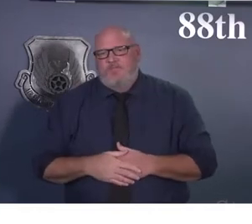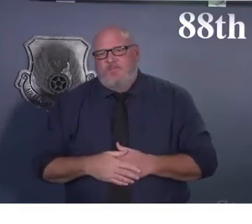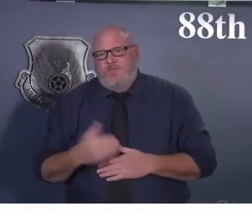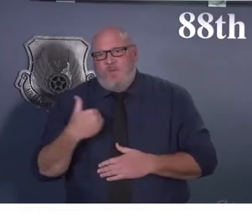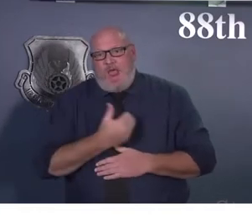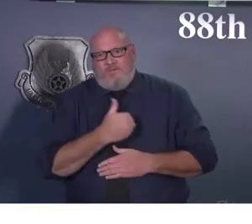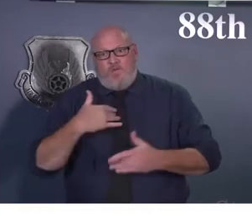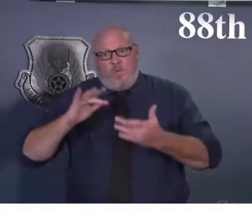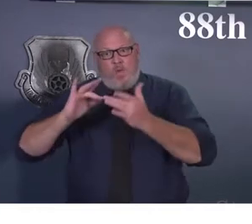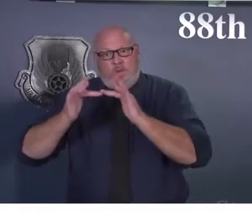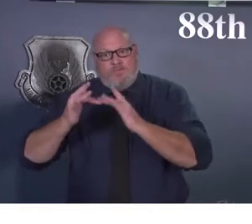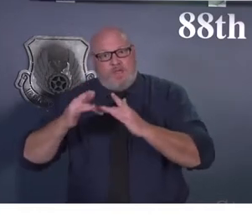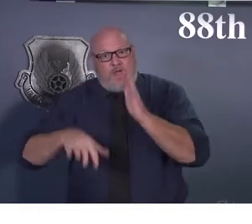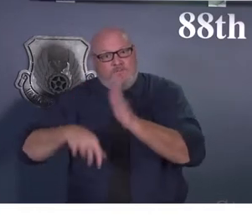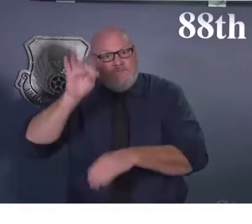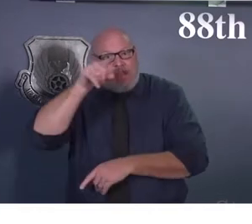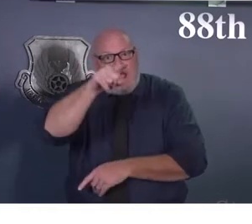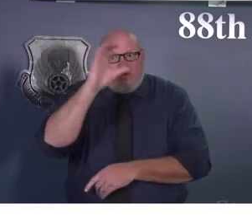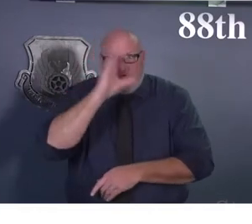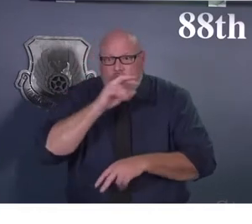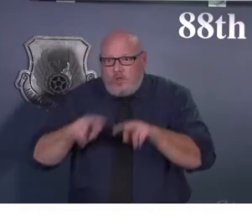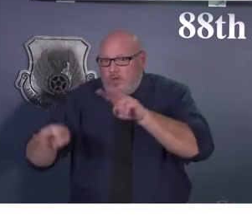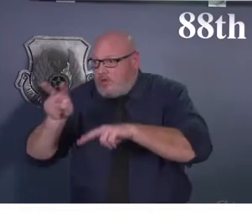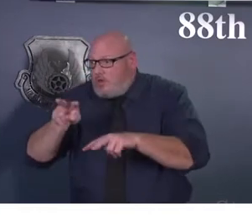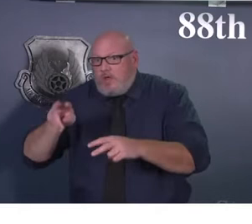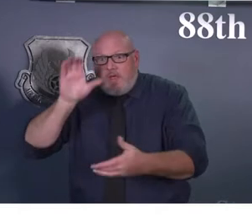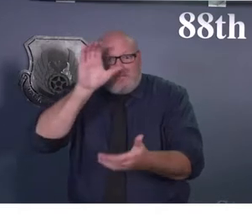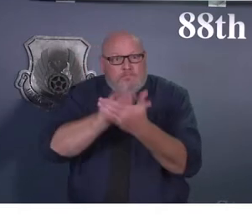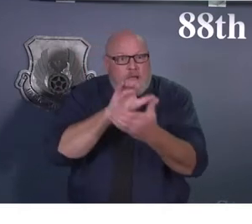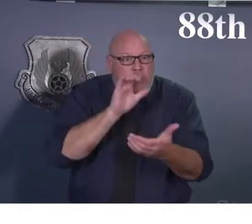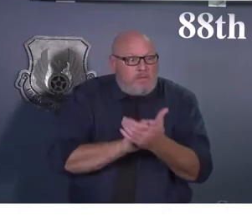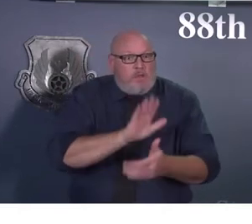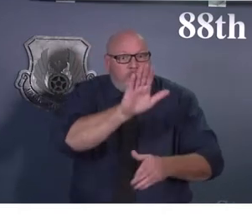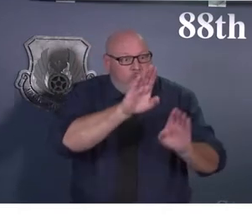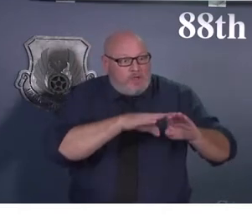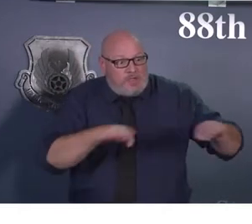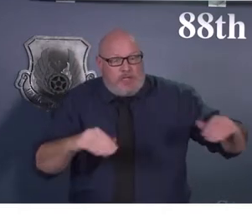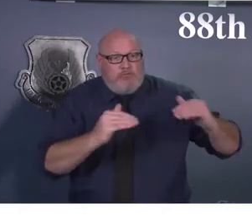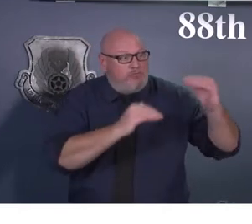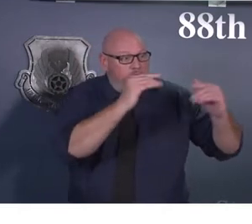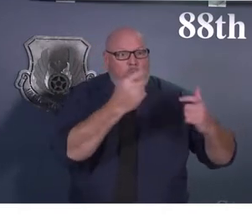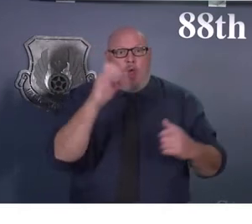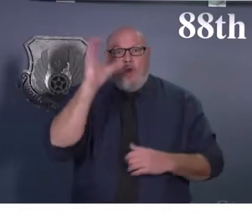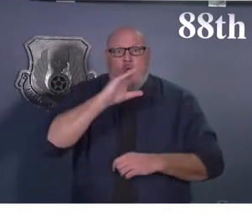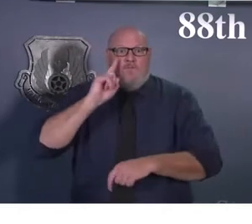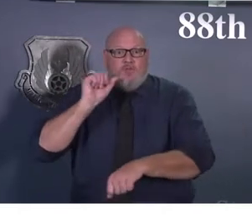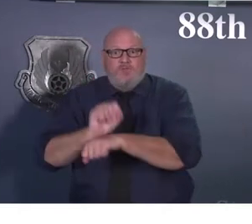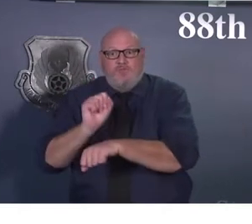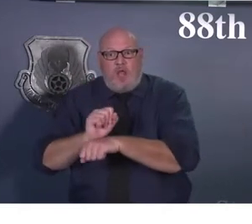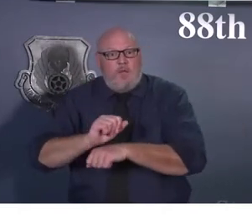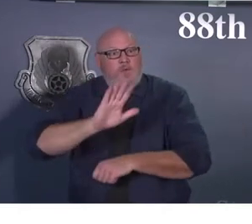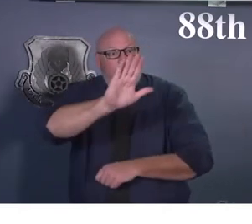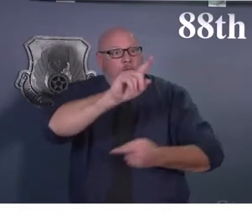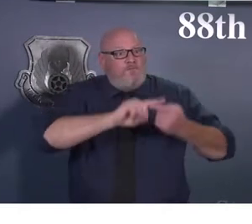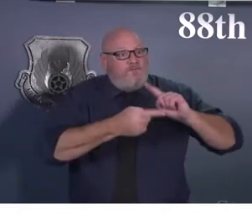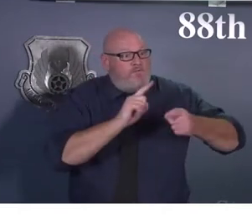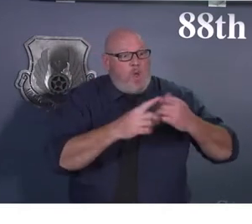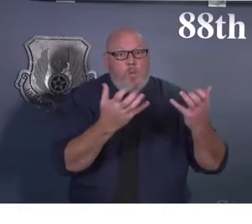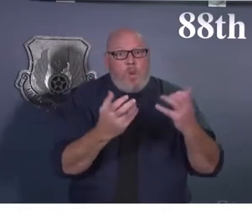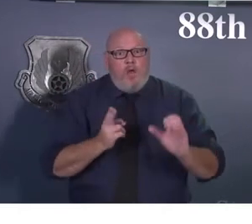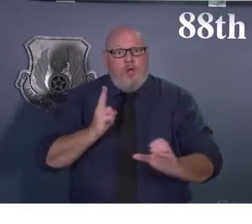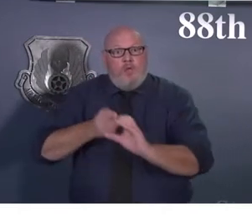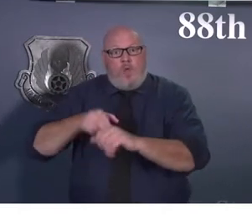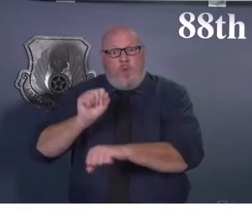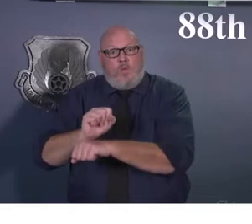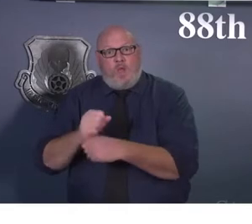it's for you, a dependent, or even someone who is looking for employment. I also encourage you to check out the shopmyexchange.com, where